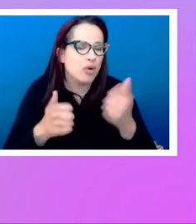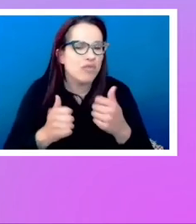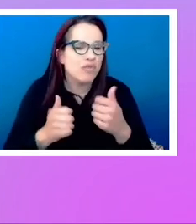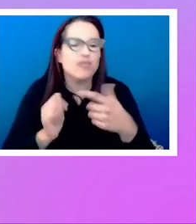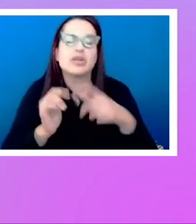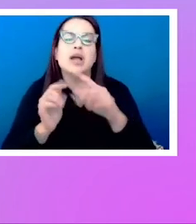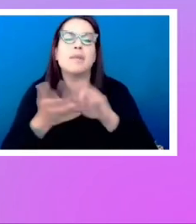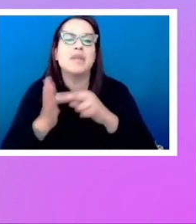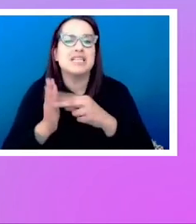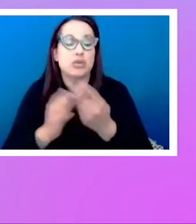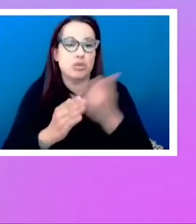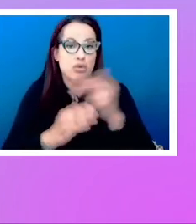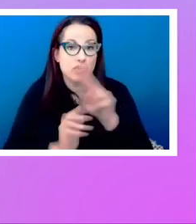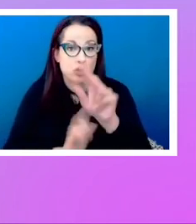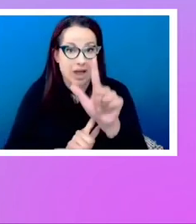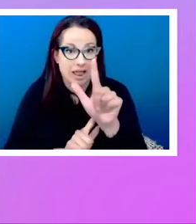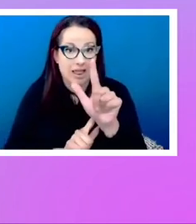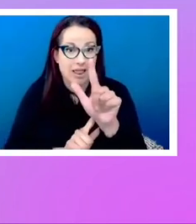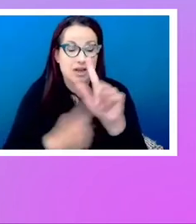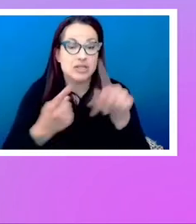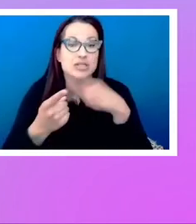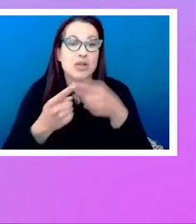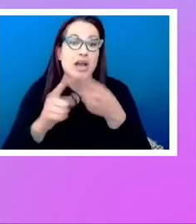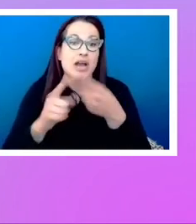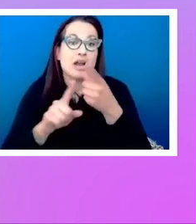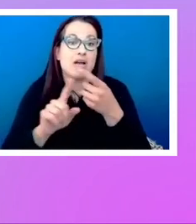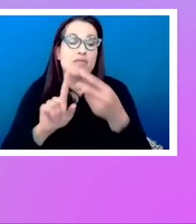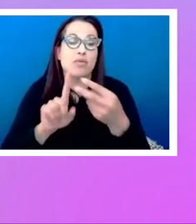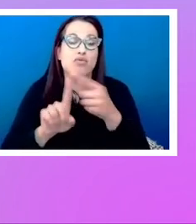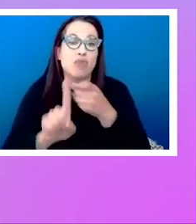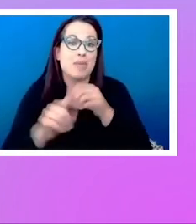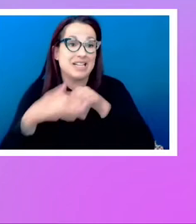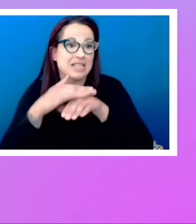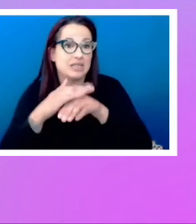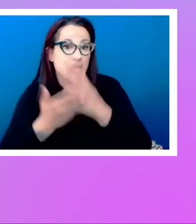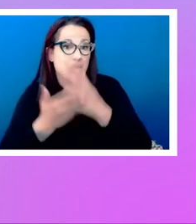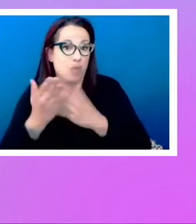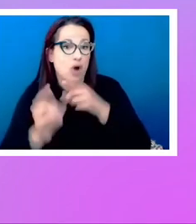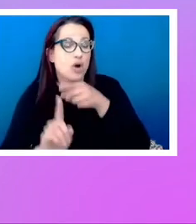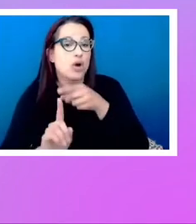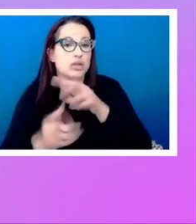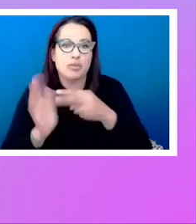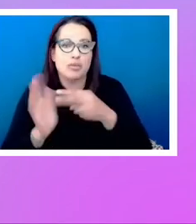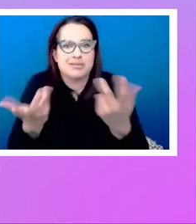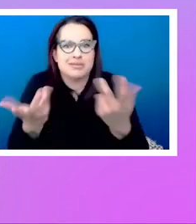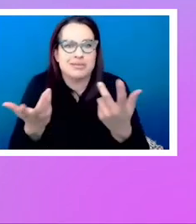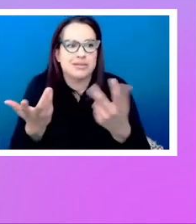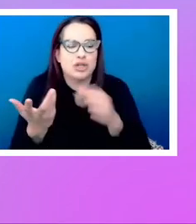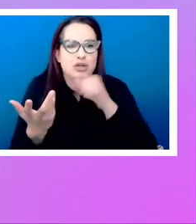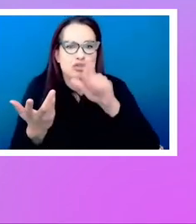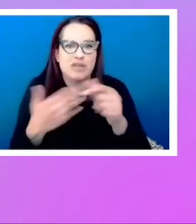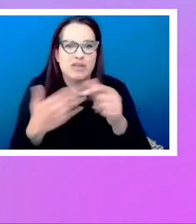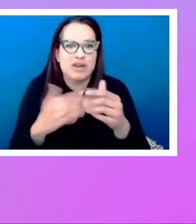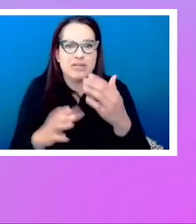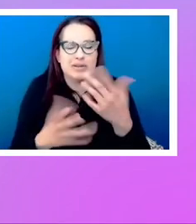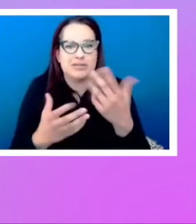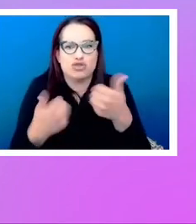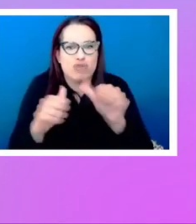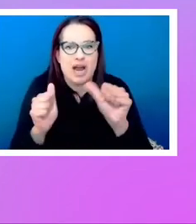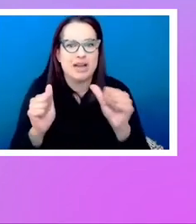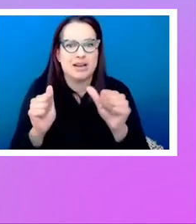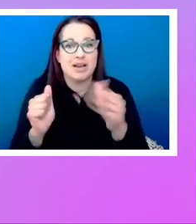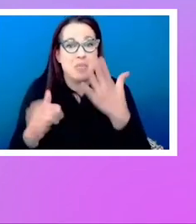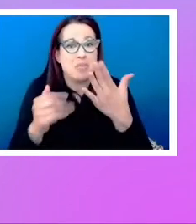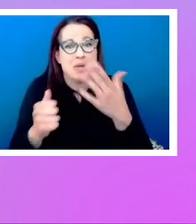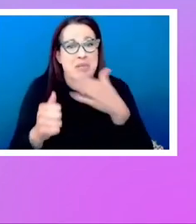sort of from the accessibility tree. And so you might as well not have bothered doing display contents. You might as well have just flattened your markup